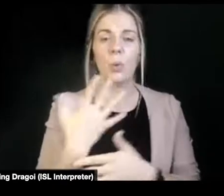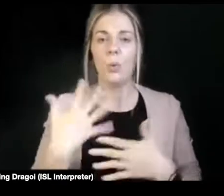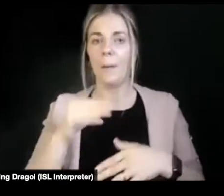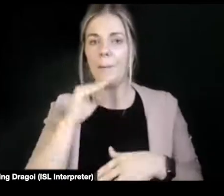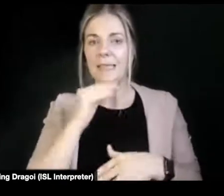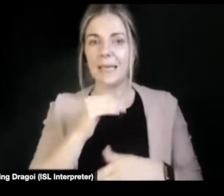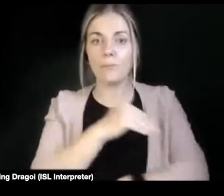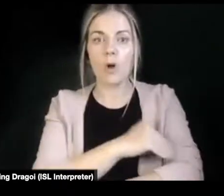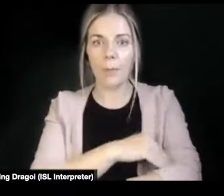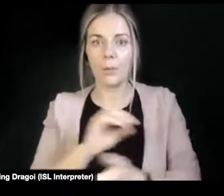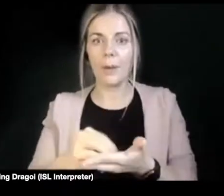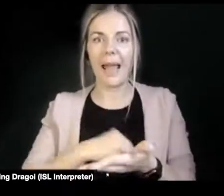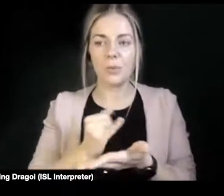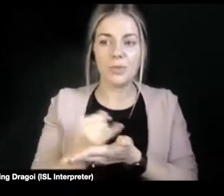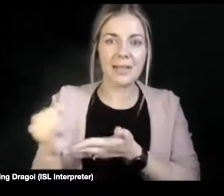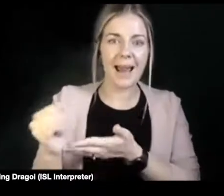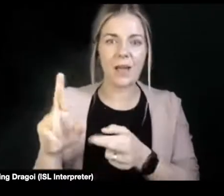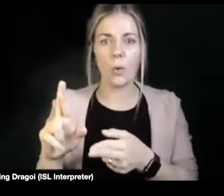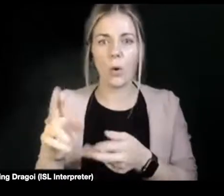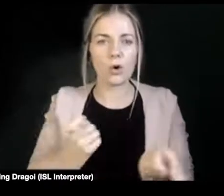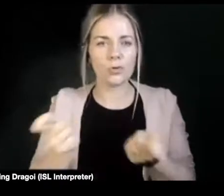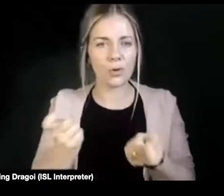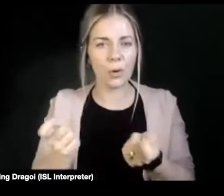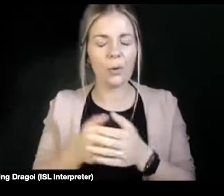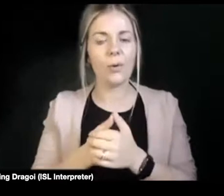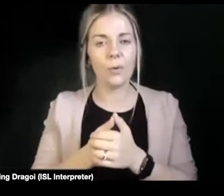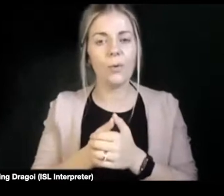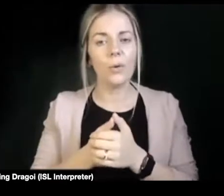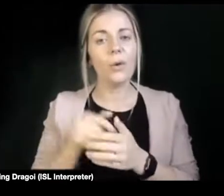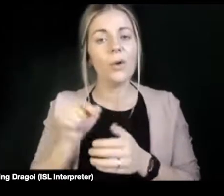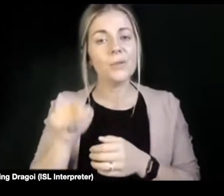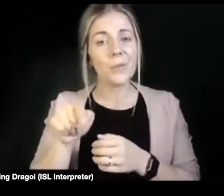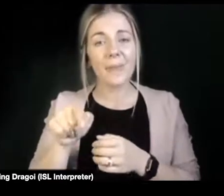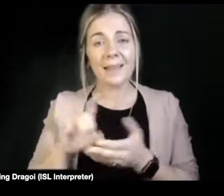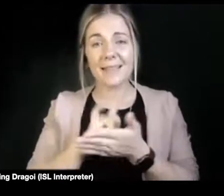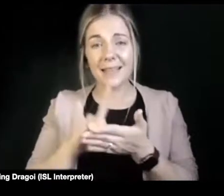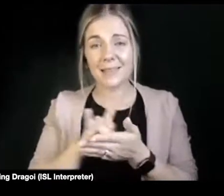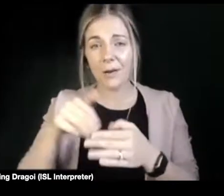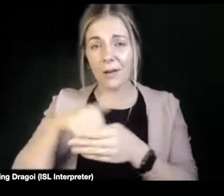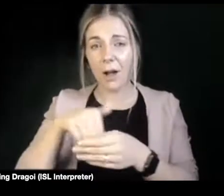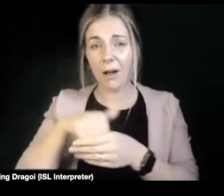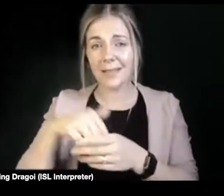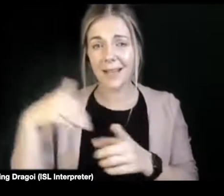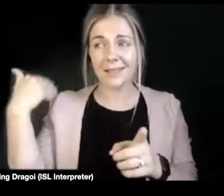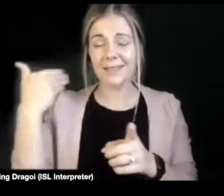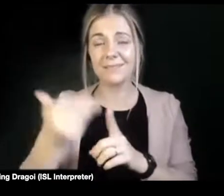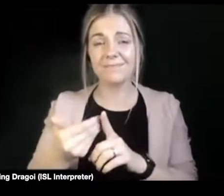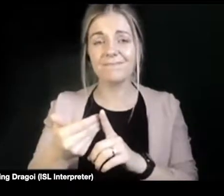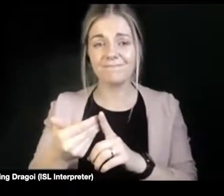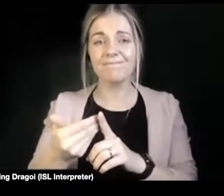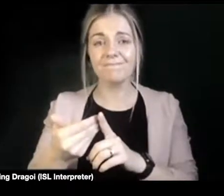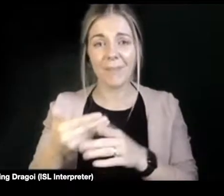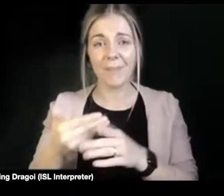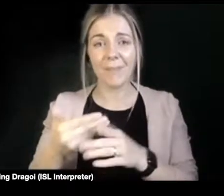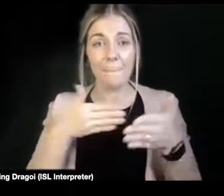to be denied or controlled. So that is kind of the historical kind of, you know, barriers that